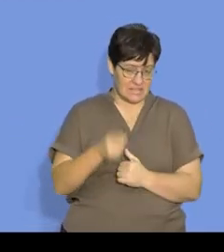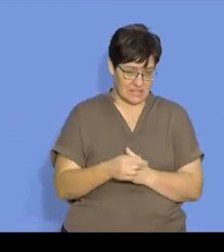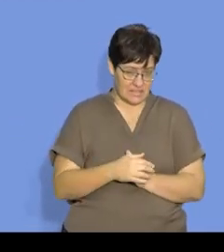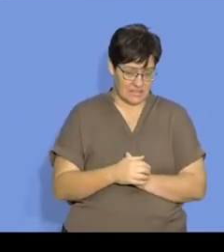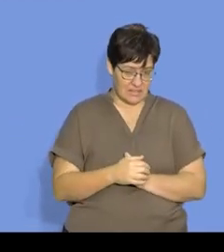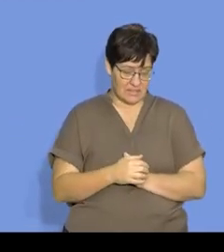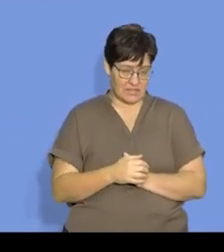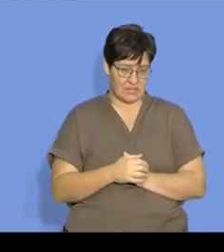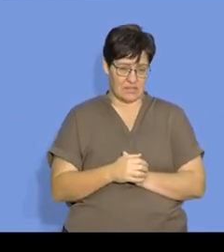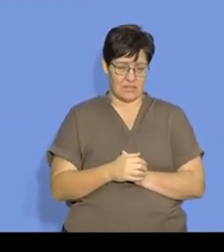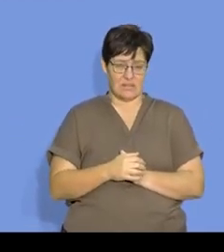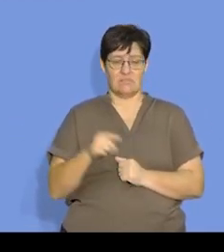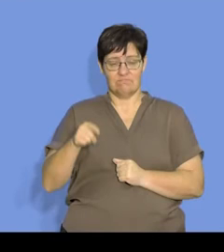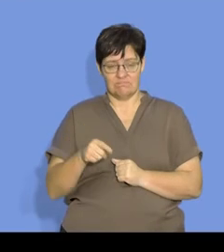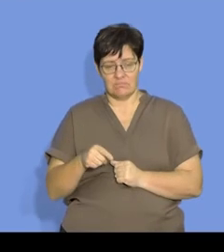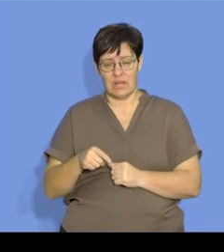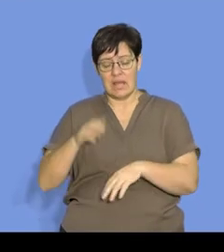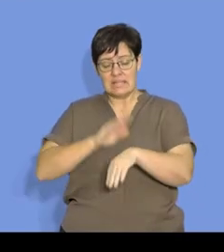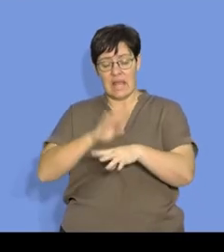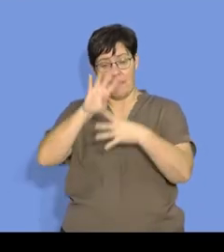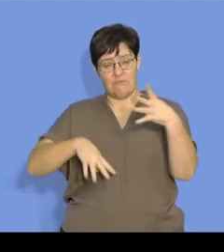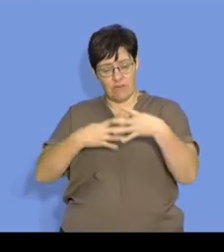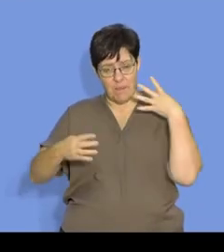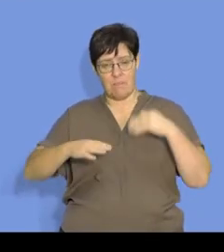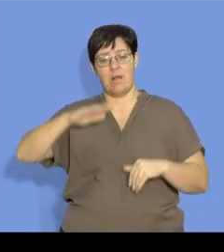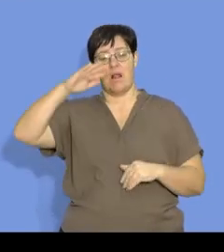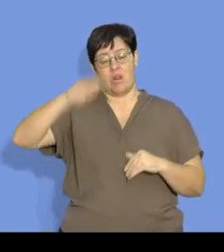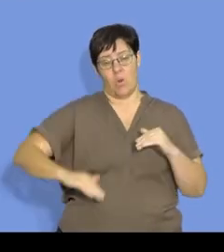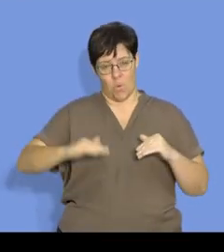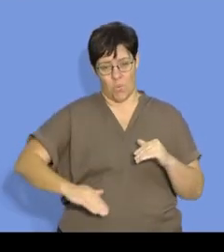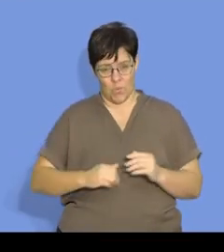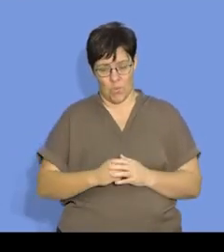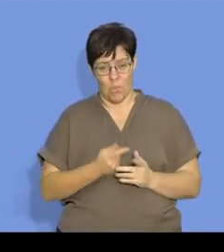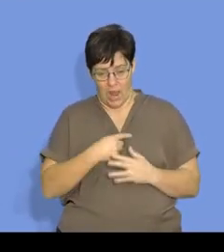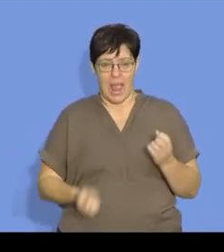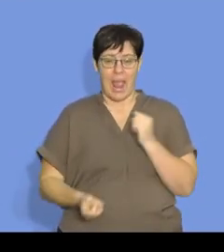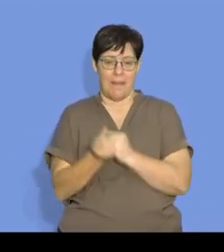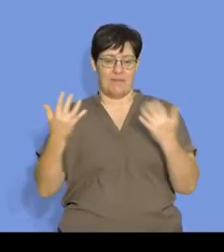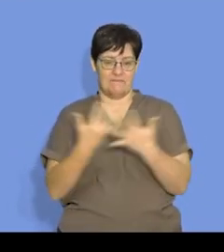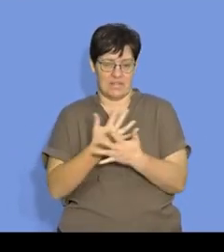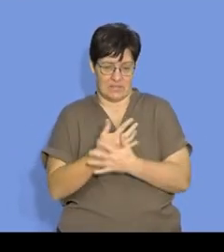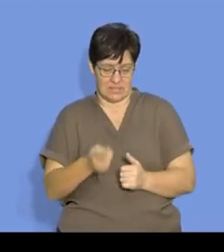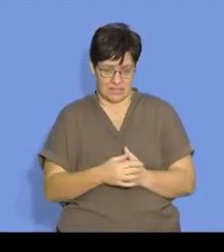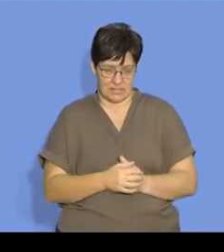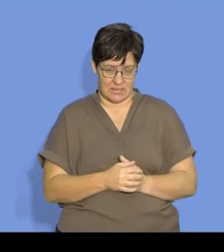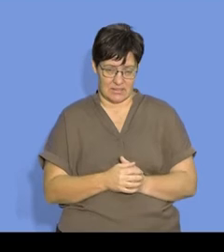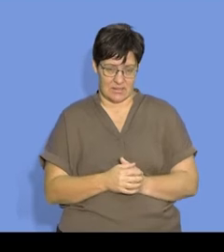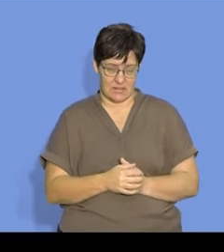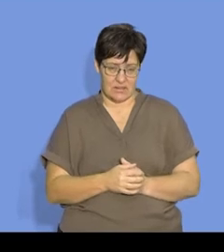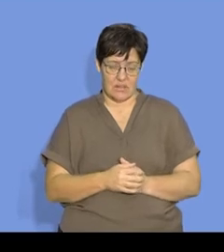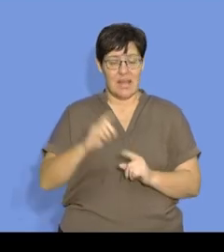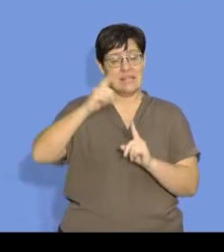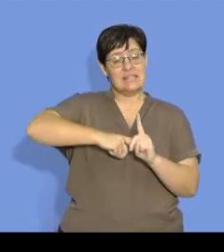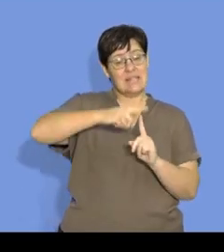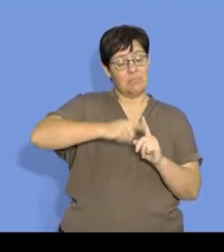reaction has got a low time frame, or a small time frame that we're talking about. So